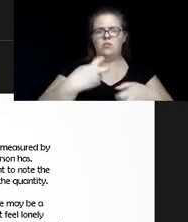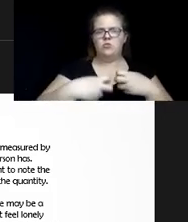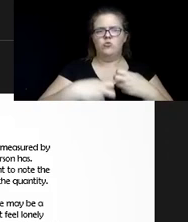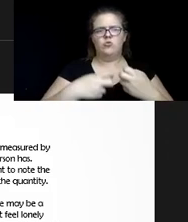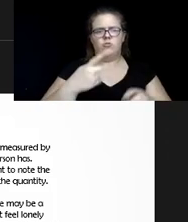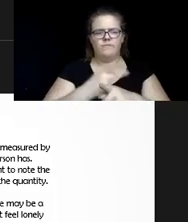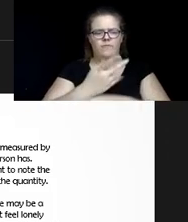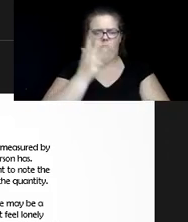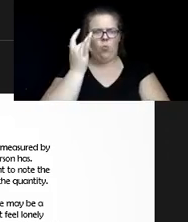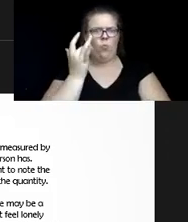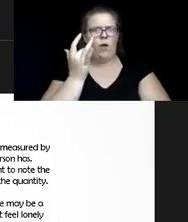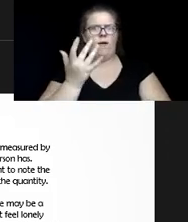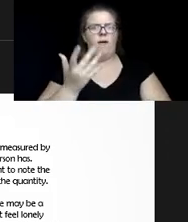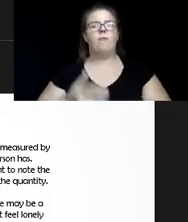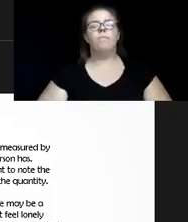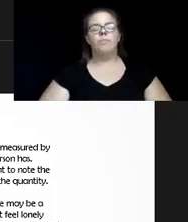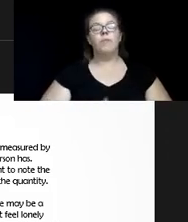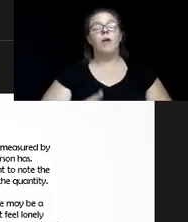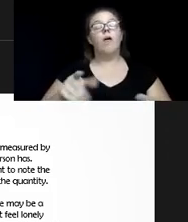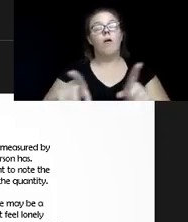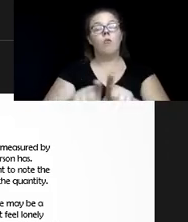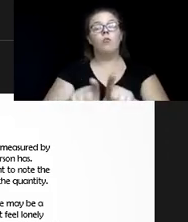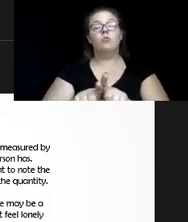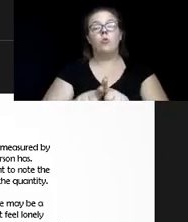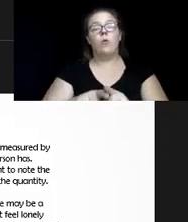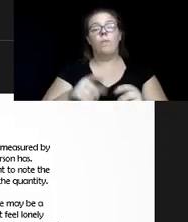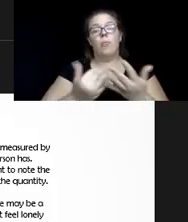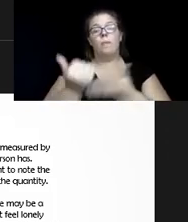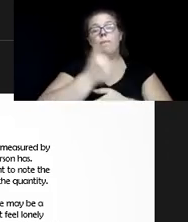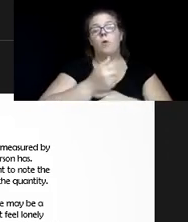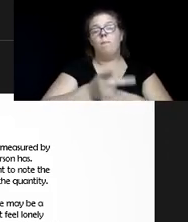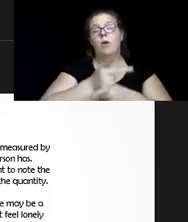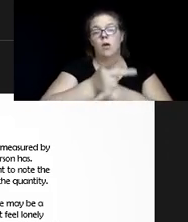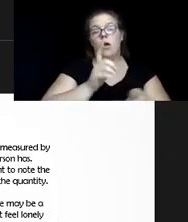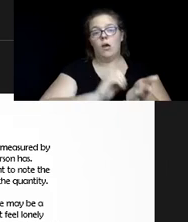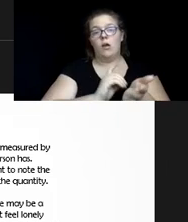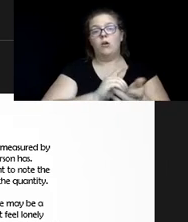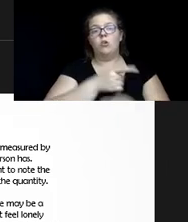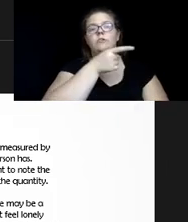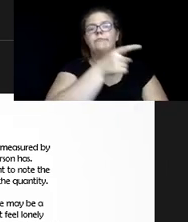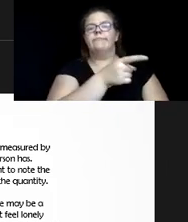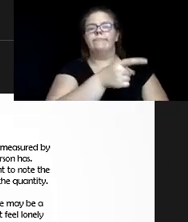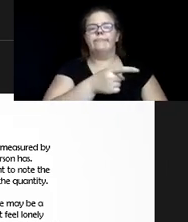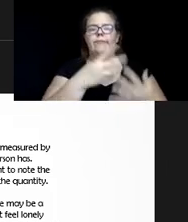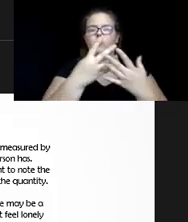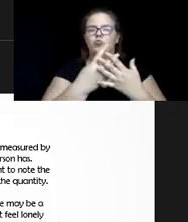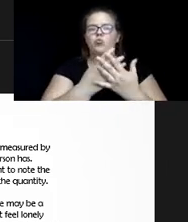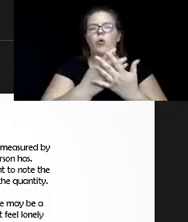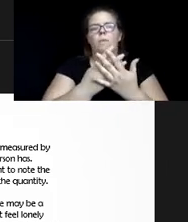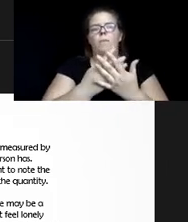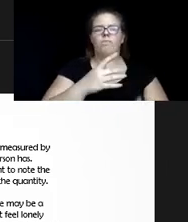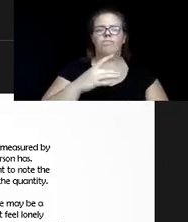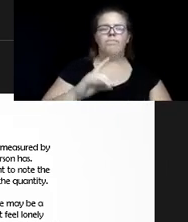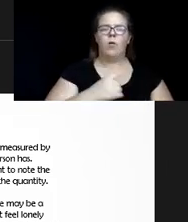And it's brought the attention, you know, to primary care with primary care doctors beginning to screen for loneliness and social